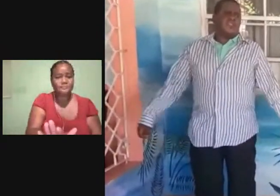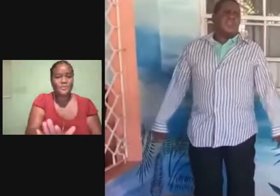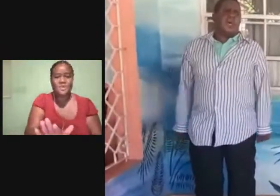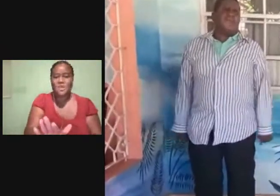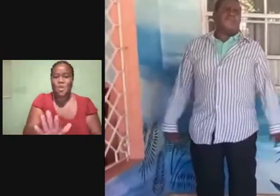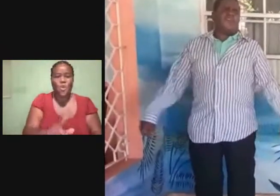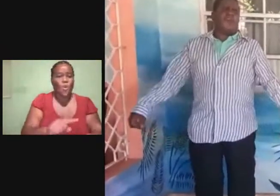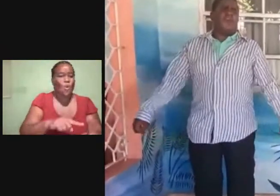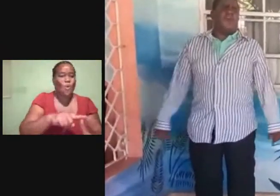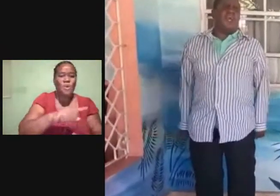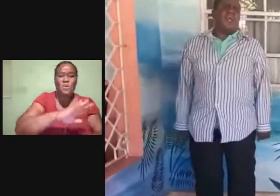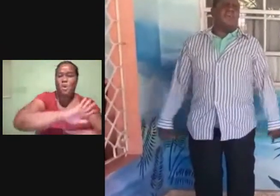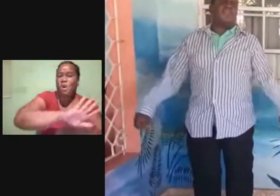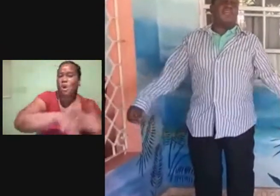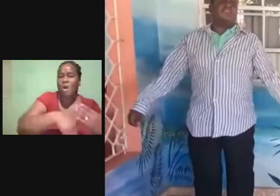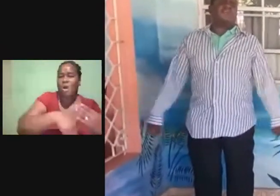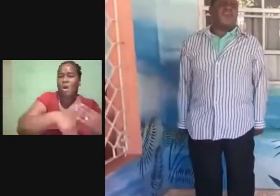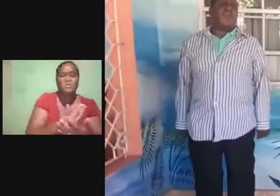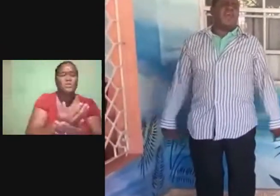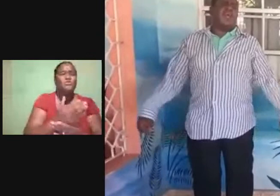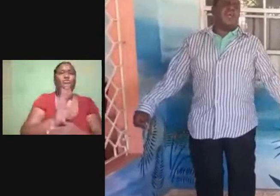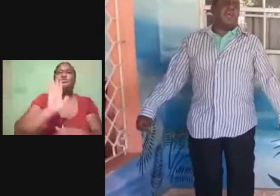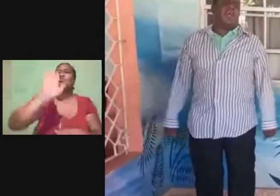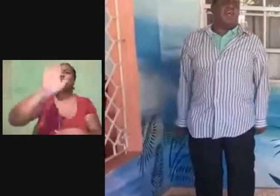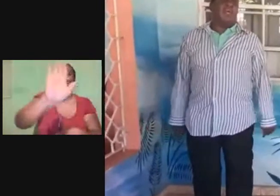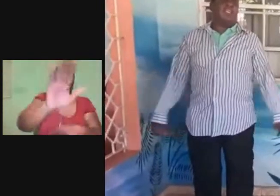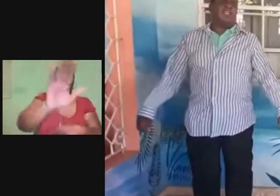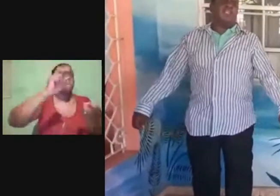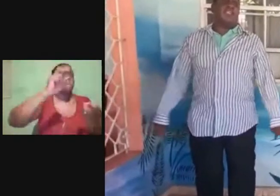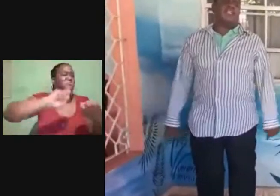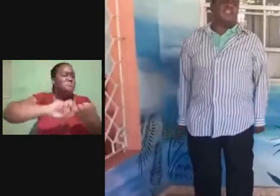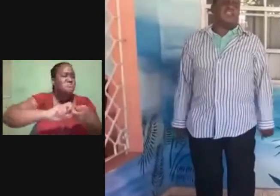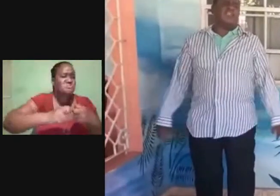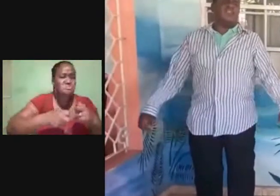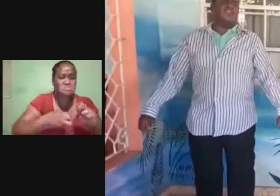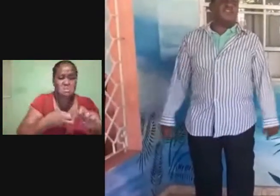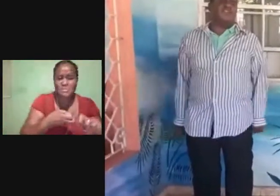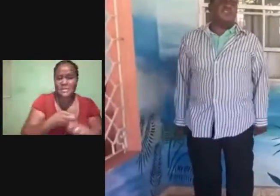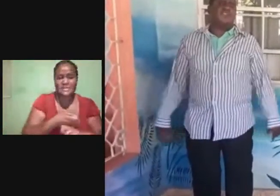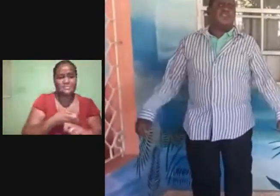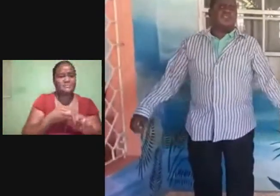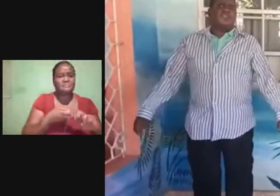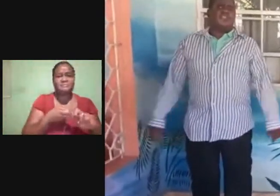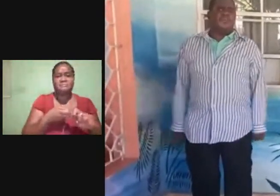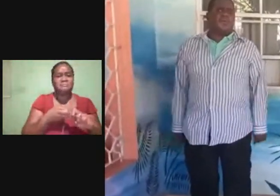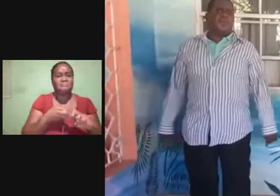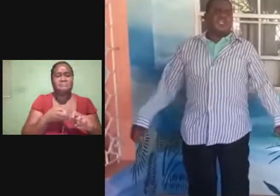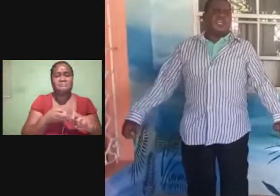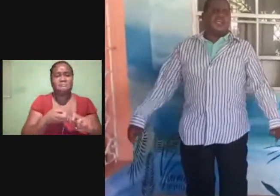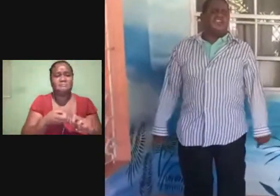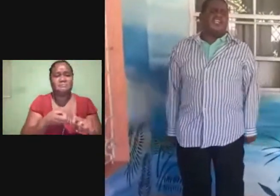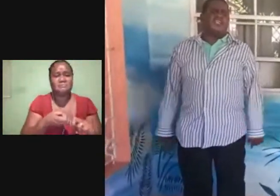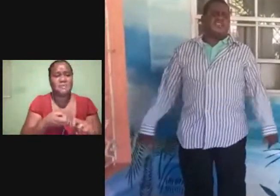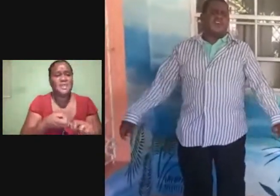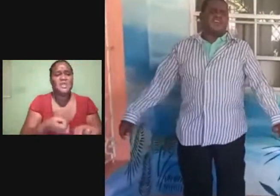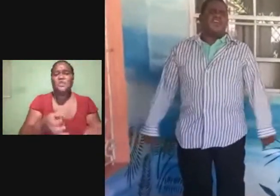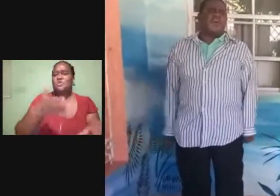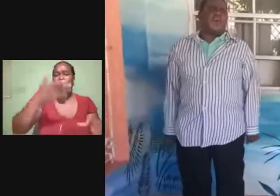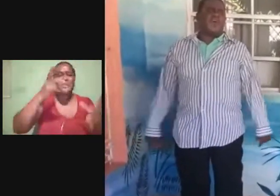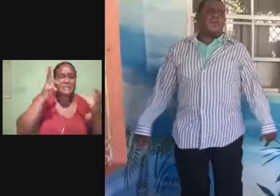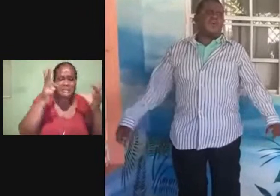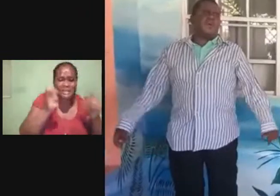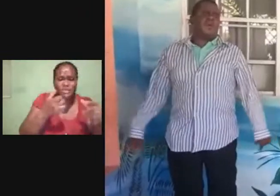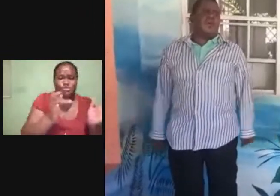After all of these trials After You'll hear Jesus